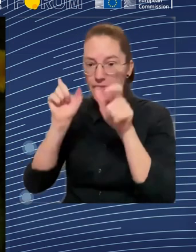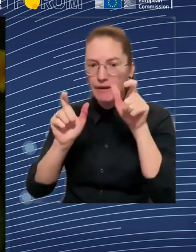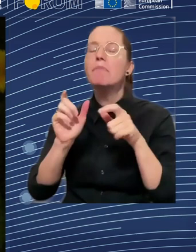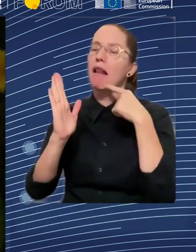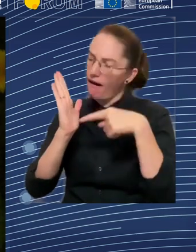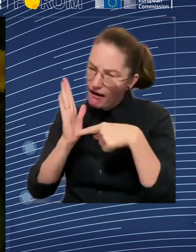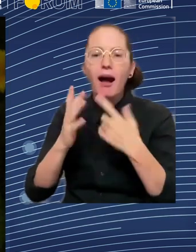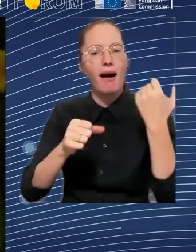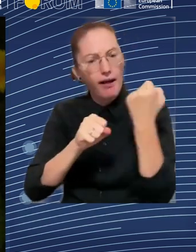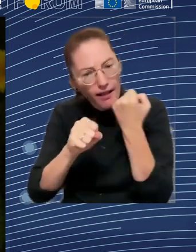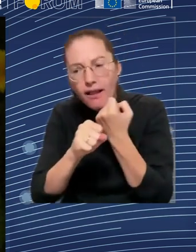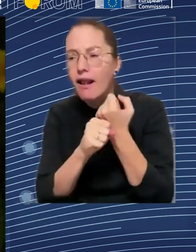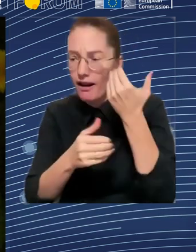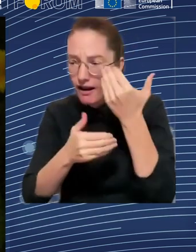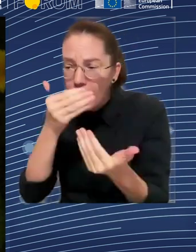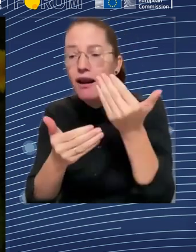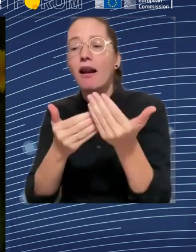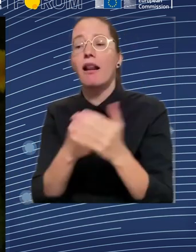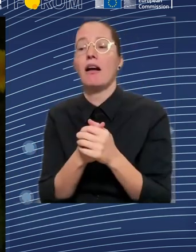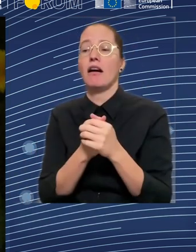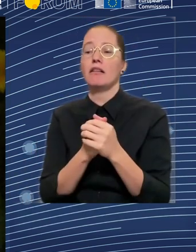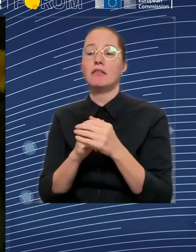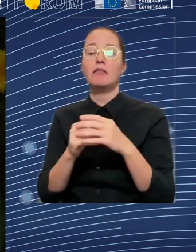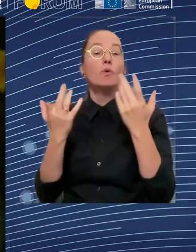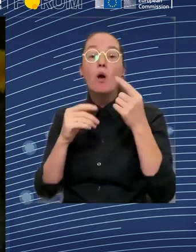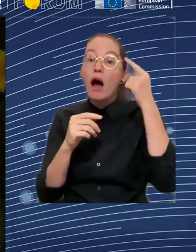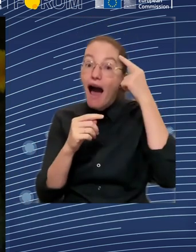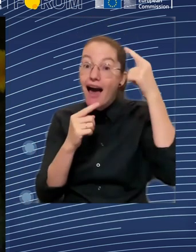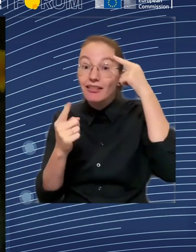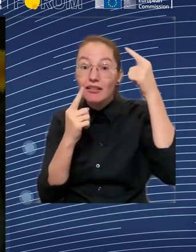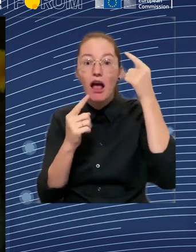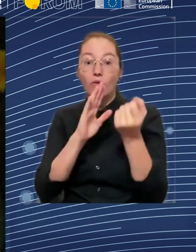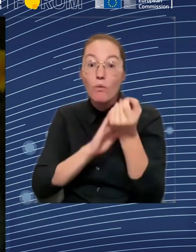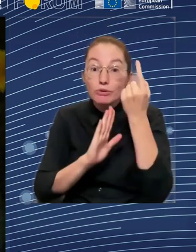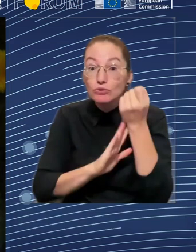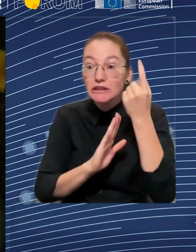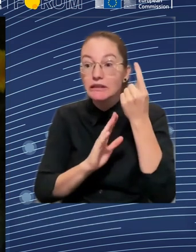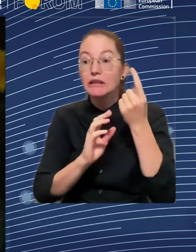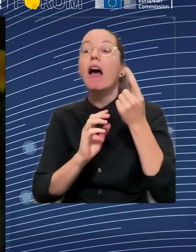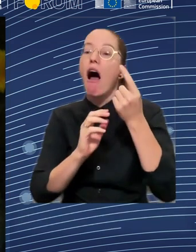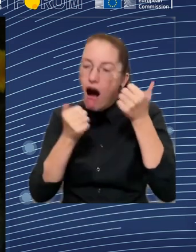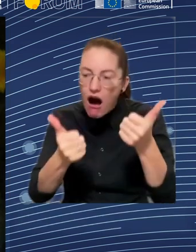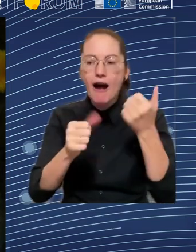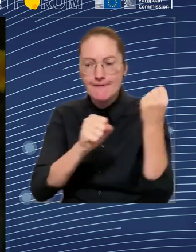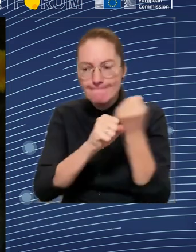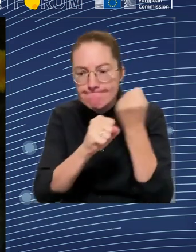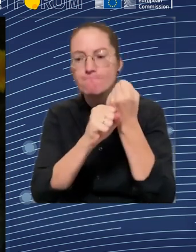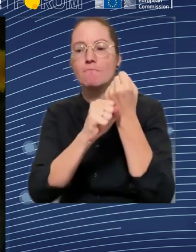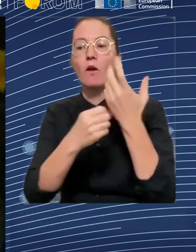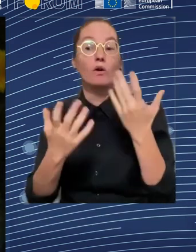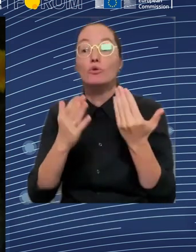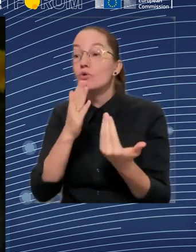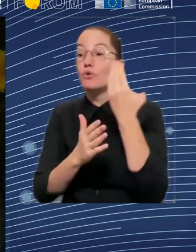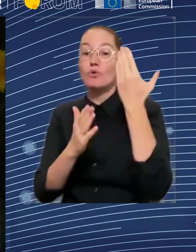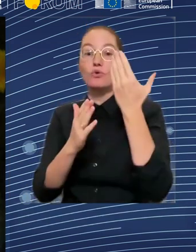the opportunities for them. I have to say that the role of local and regional authorities is really